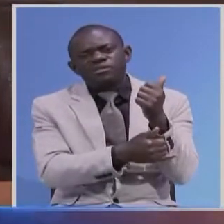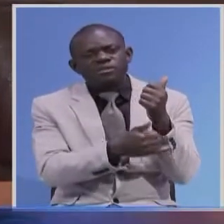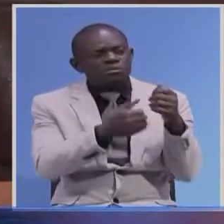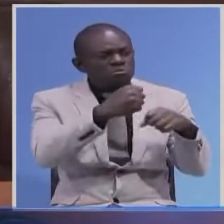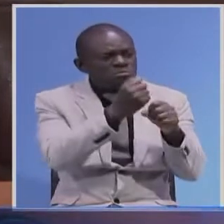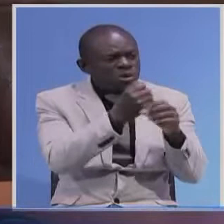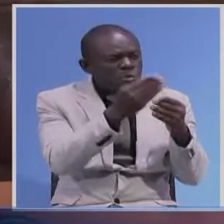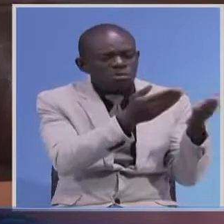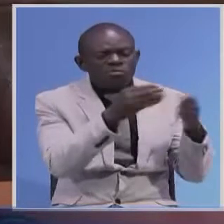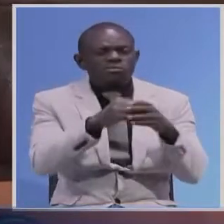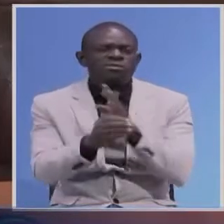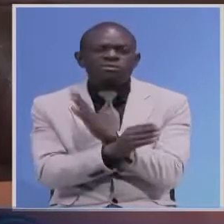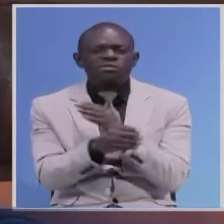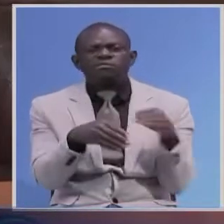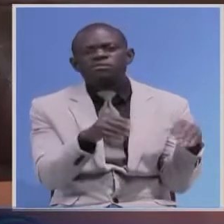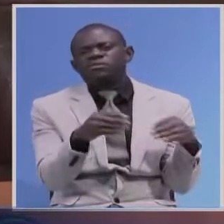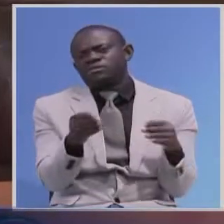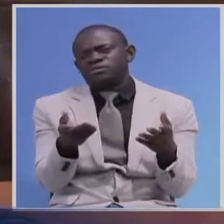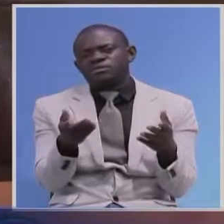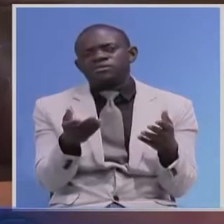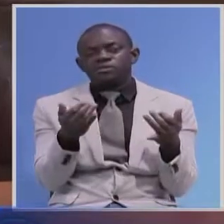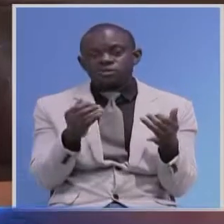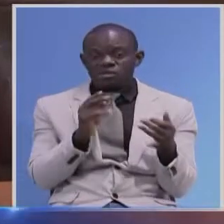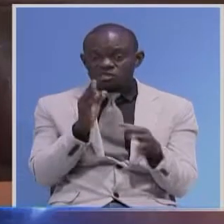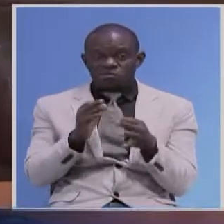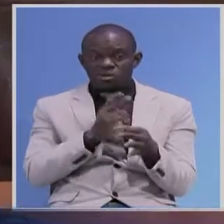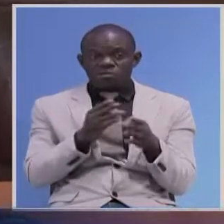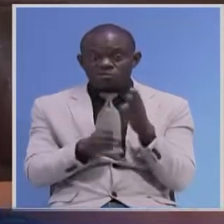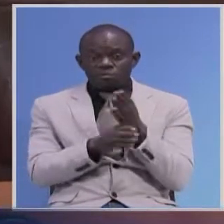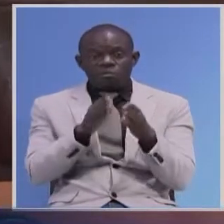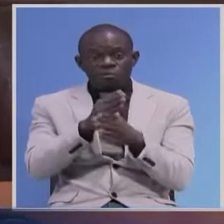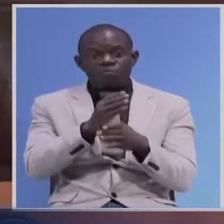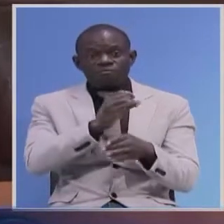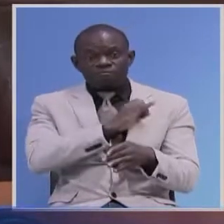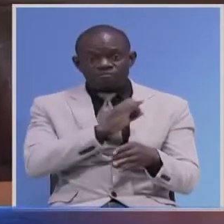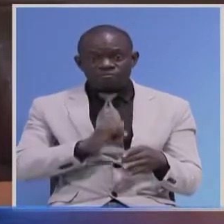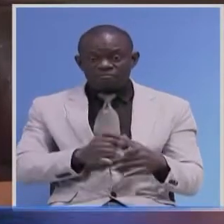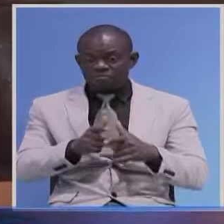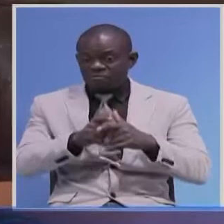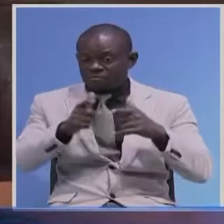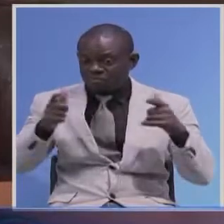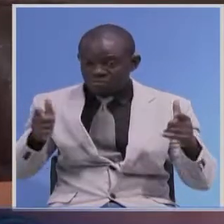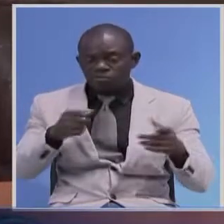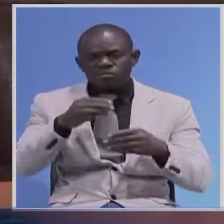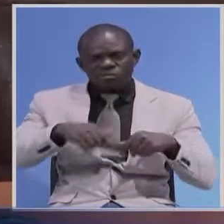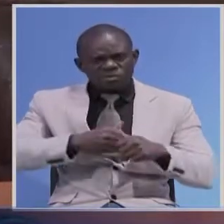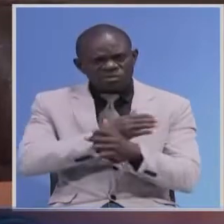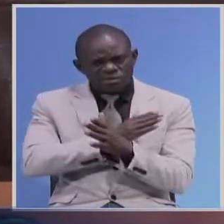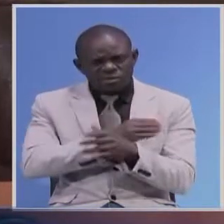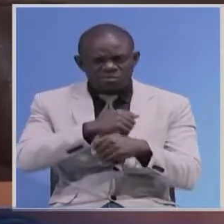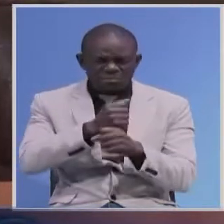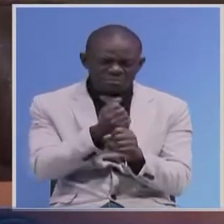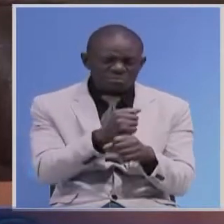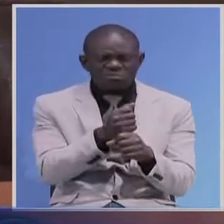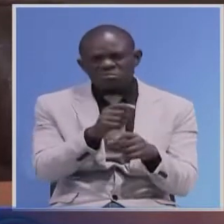with the industrial yards that you've brought in, we are going to have the locals that are going to venture into that. That will promote the value